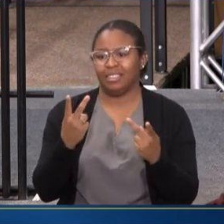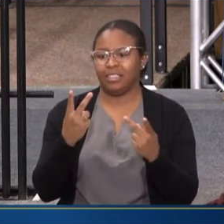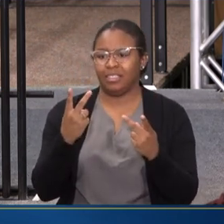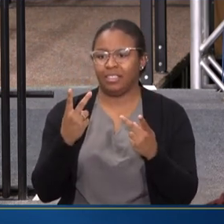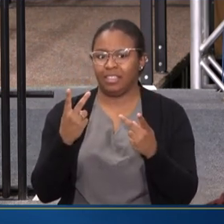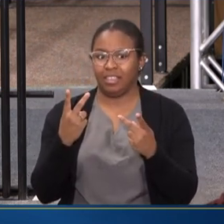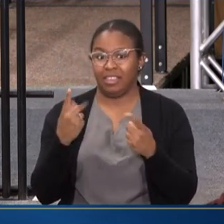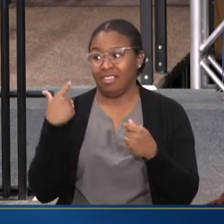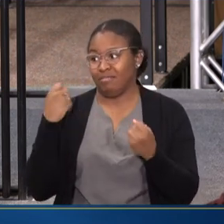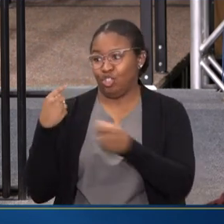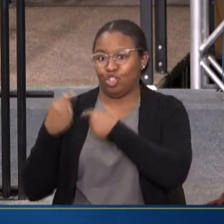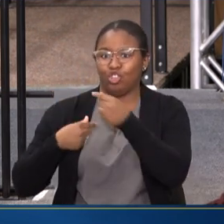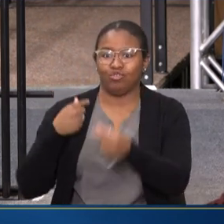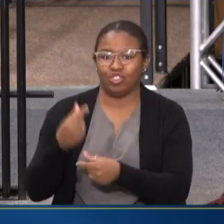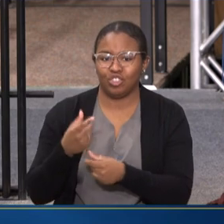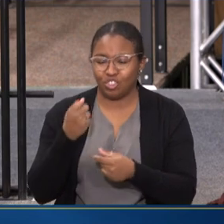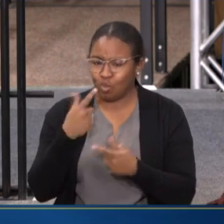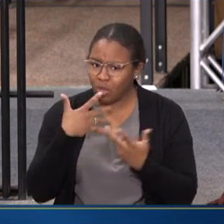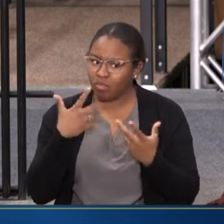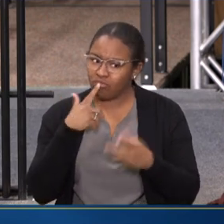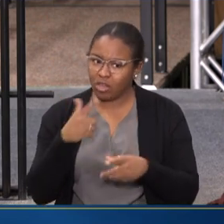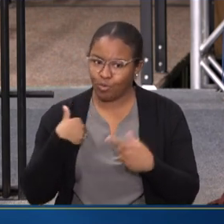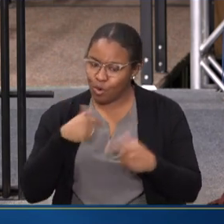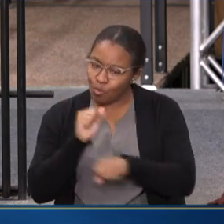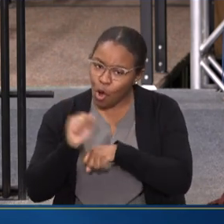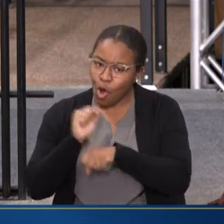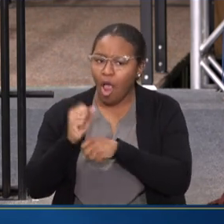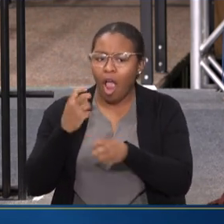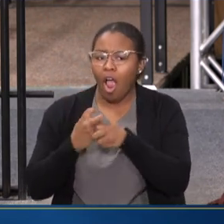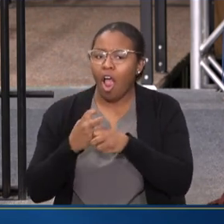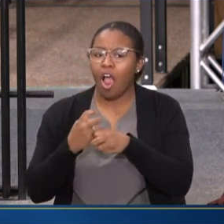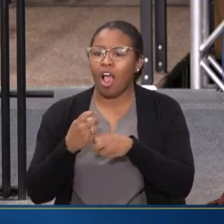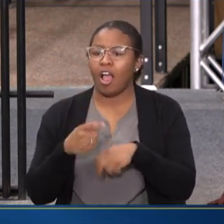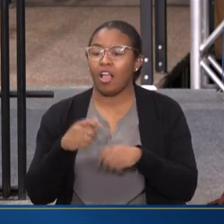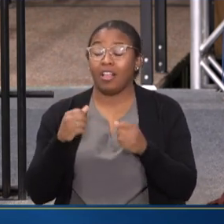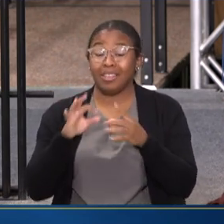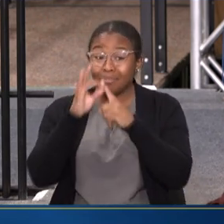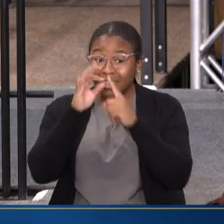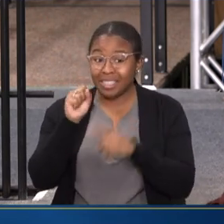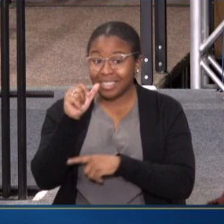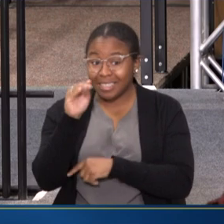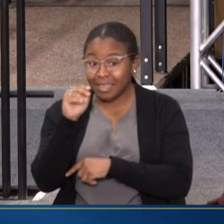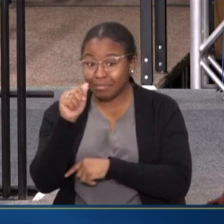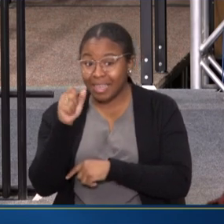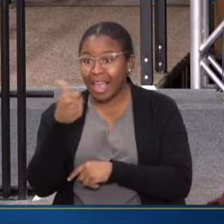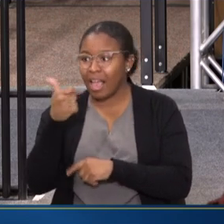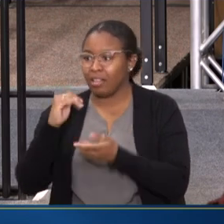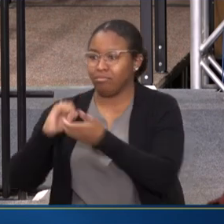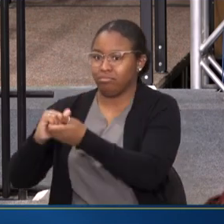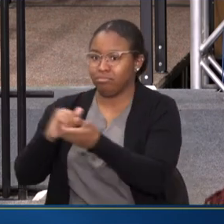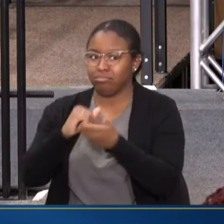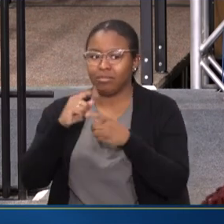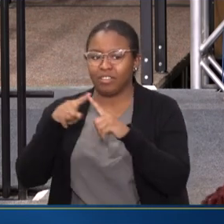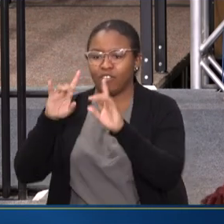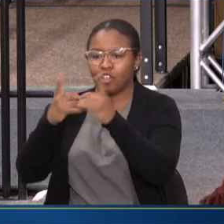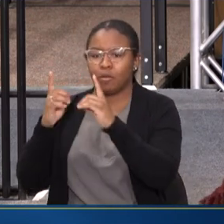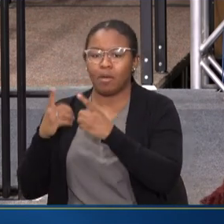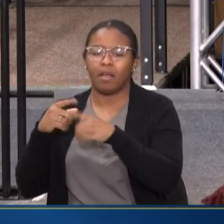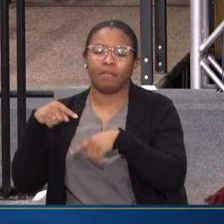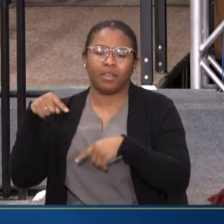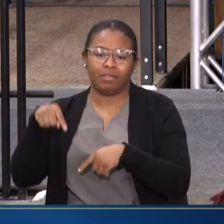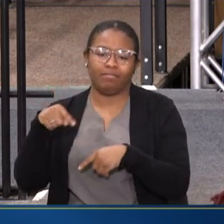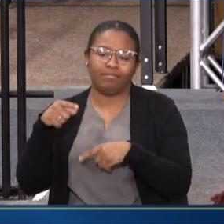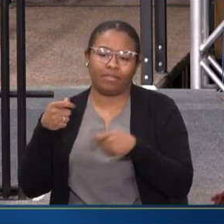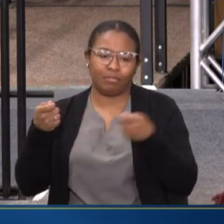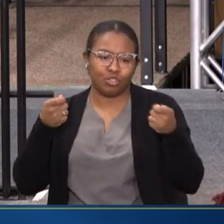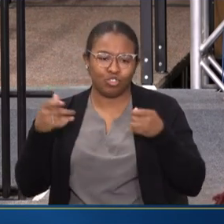AND WE'RE HARD AT WORK CERTAINLY WITH SAMSA AND OUR PARTNERS ACROSS THE ADMINISTRATION IN REALLY